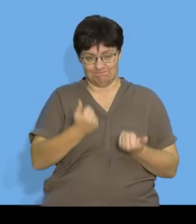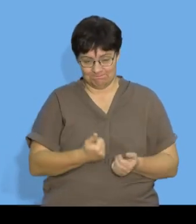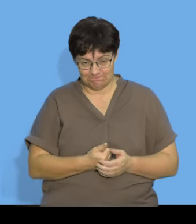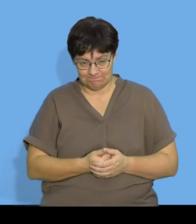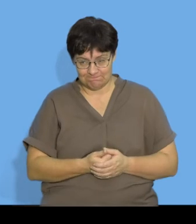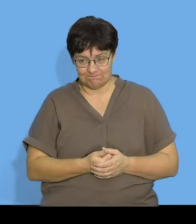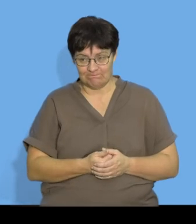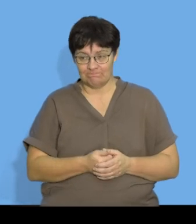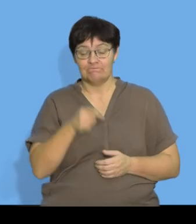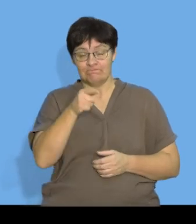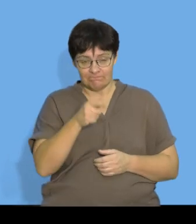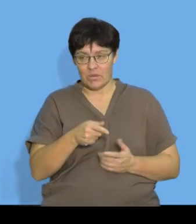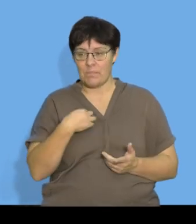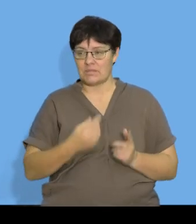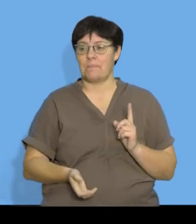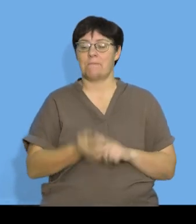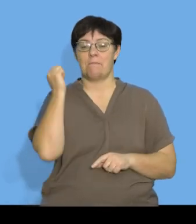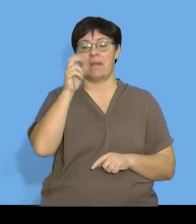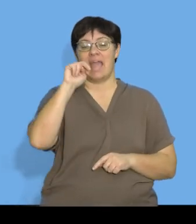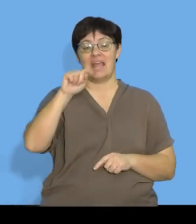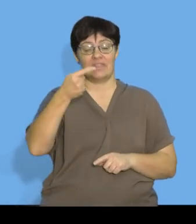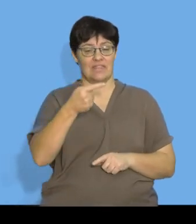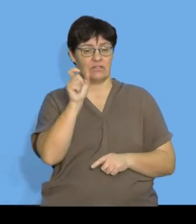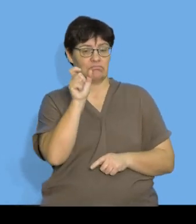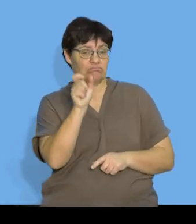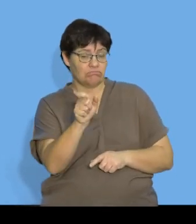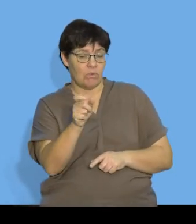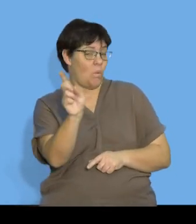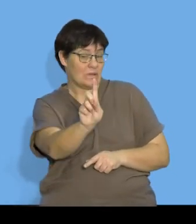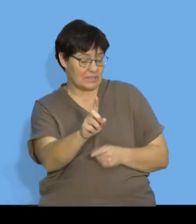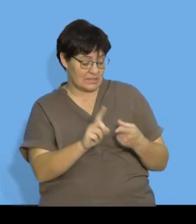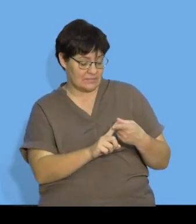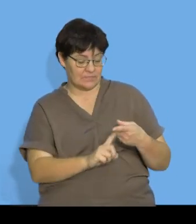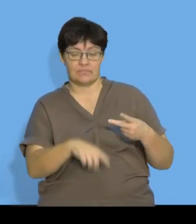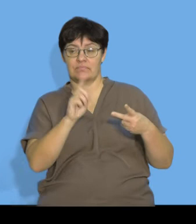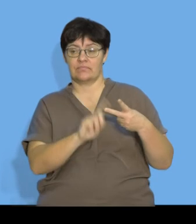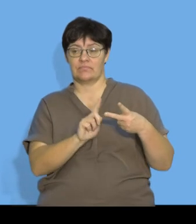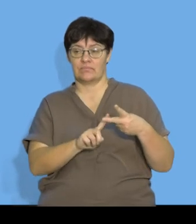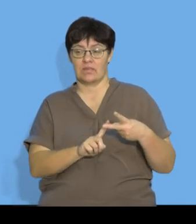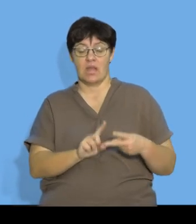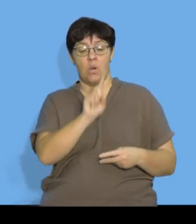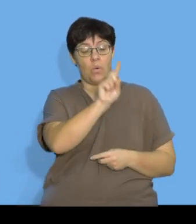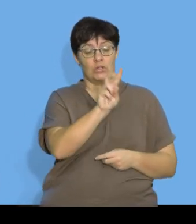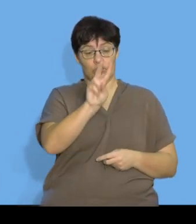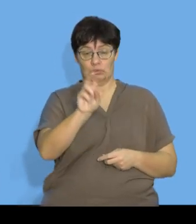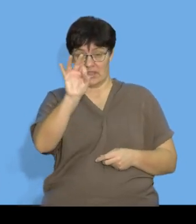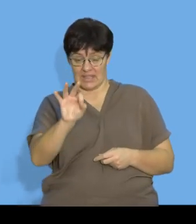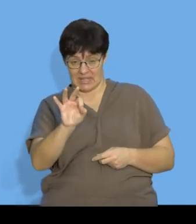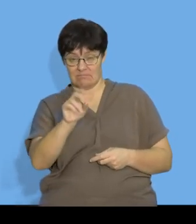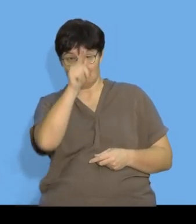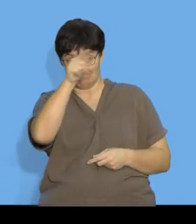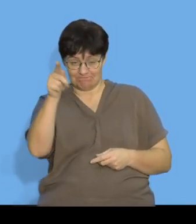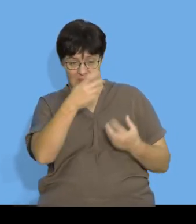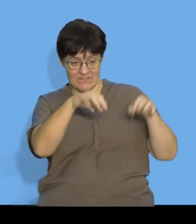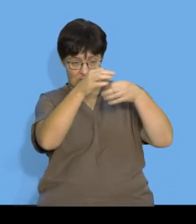this question we're going to determine what the nth term is we're going to determine the first three terms of the sequence and we are